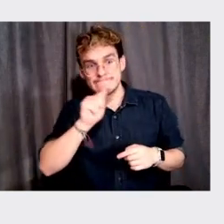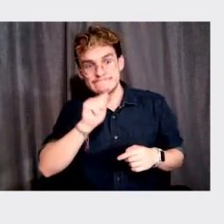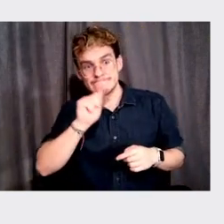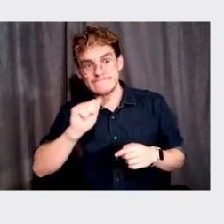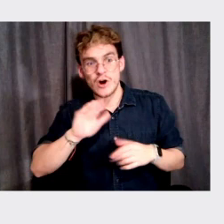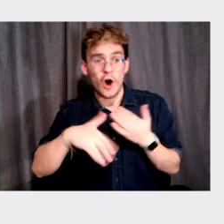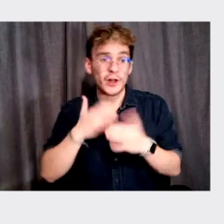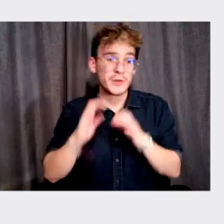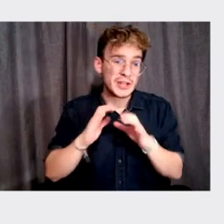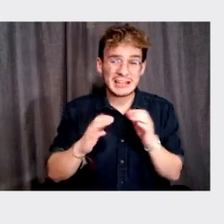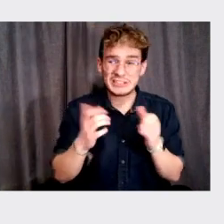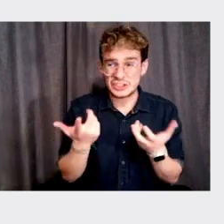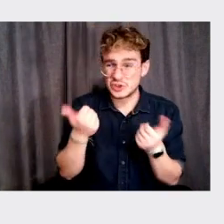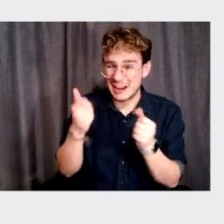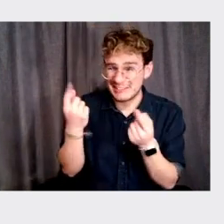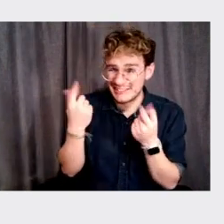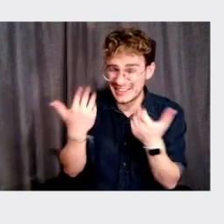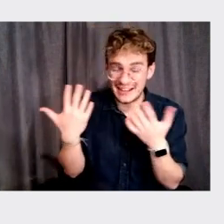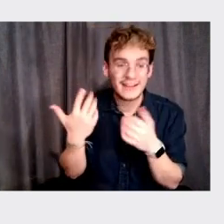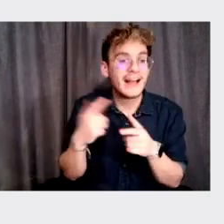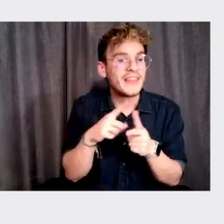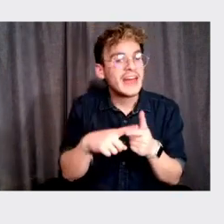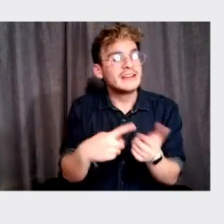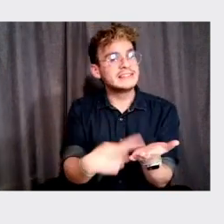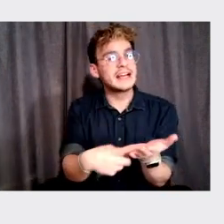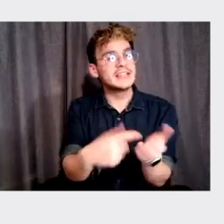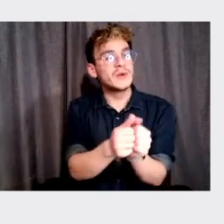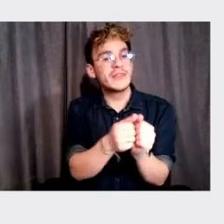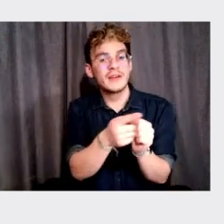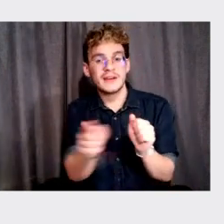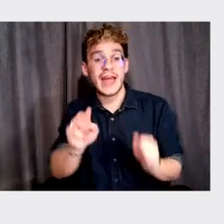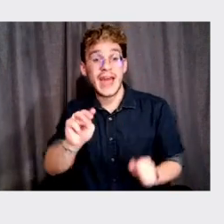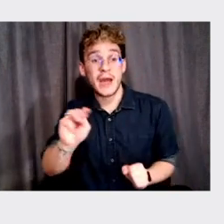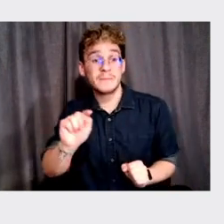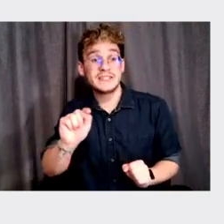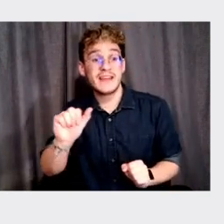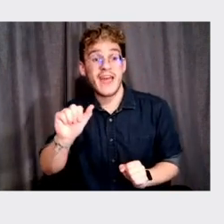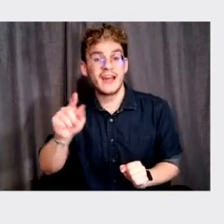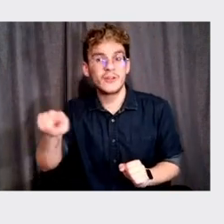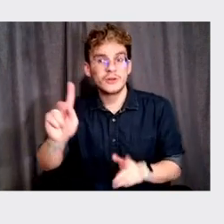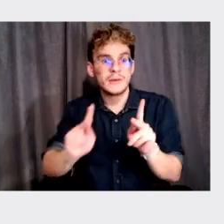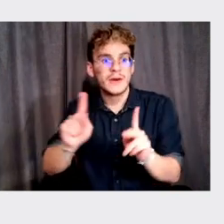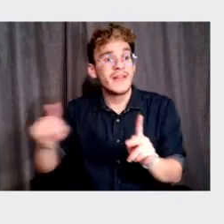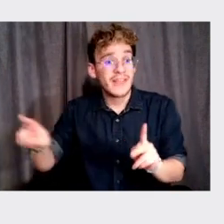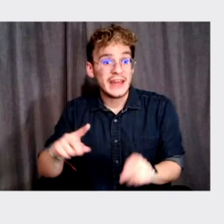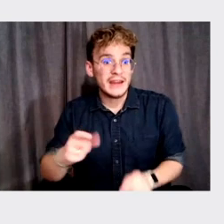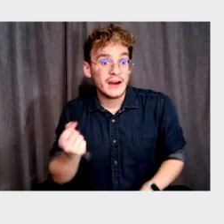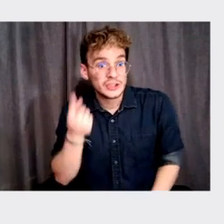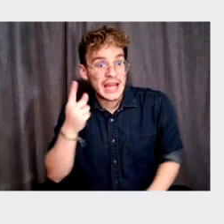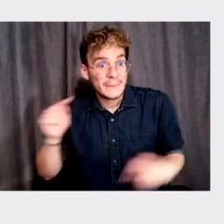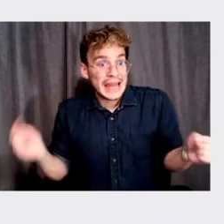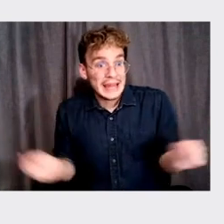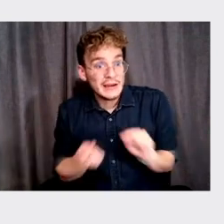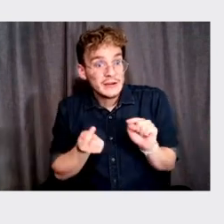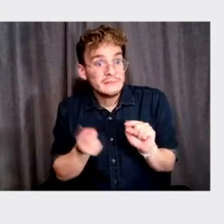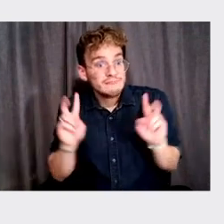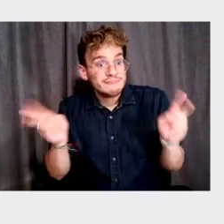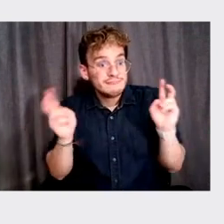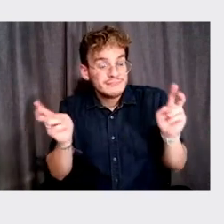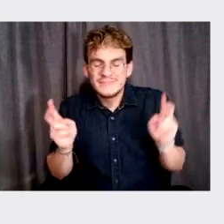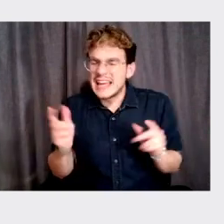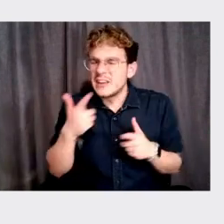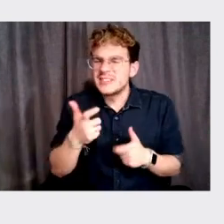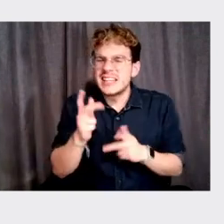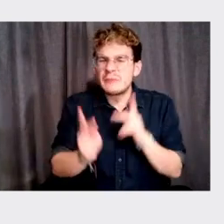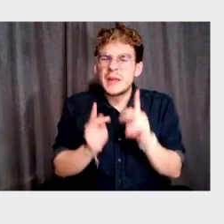communications and everything. Uh, and also talk a lot with the MTA folks because they feel the pain. And, and it's, it's interesting